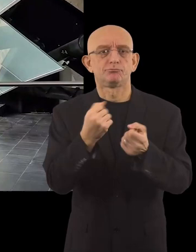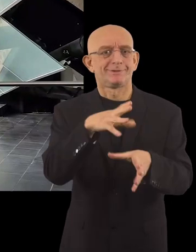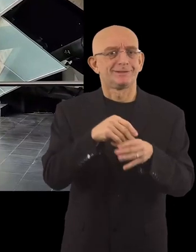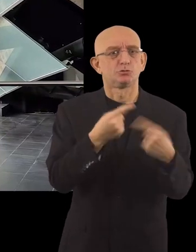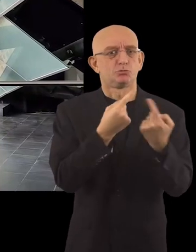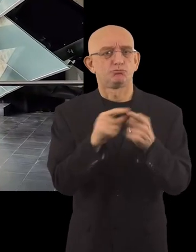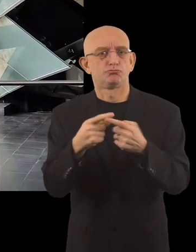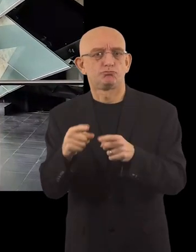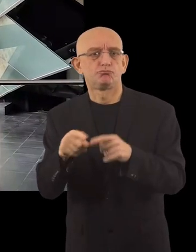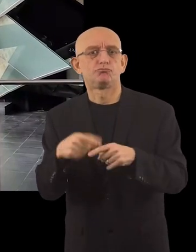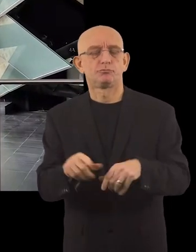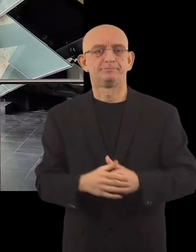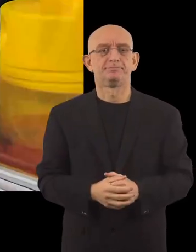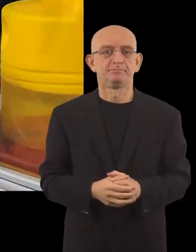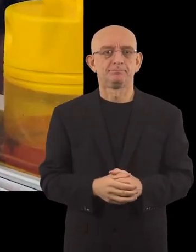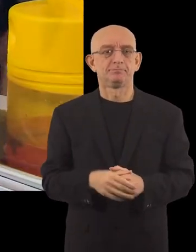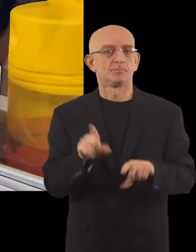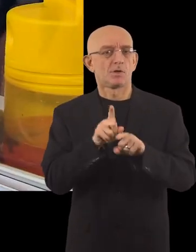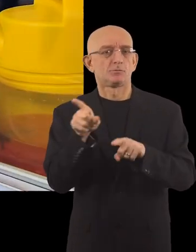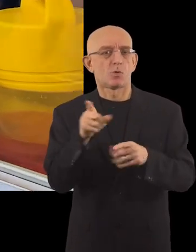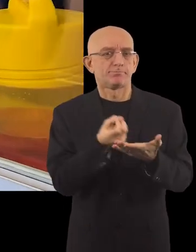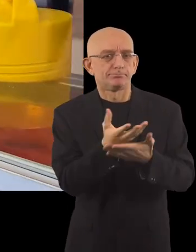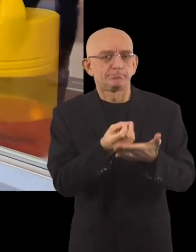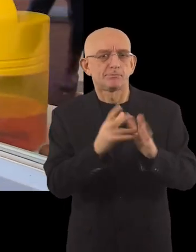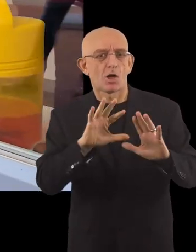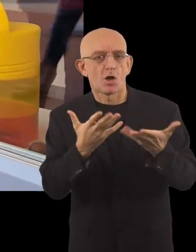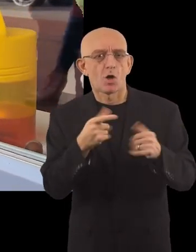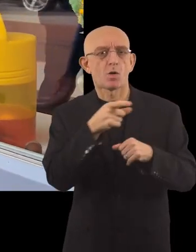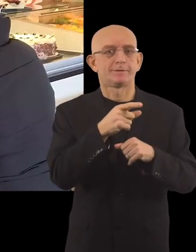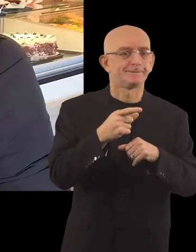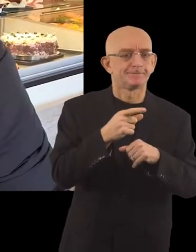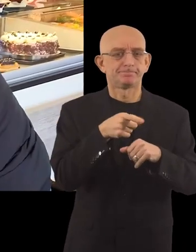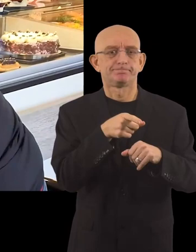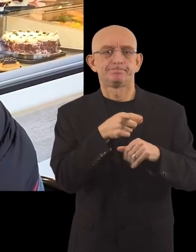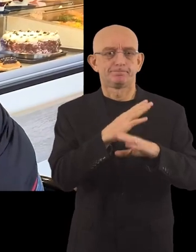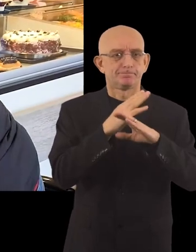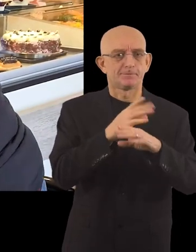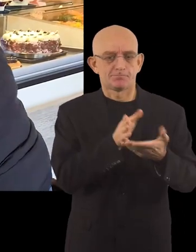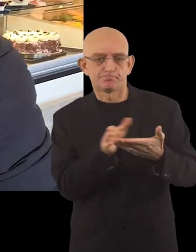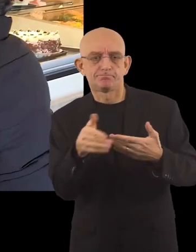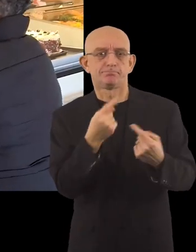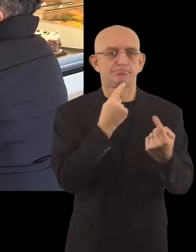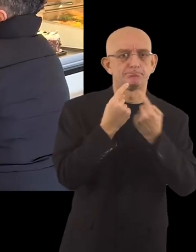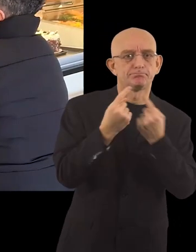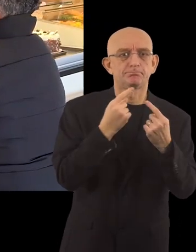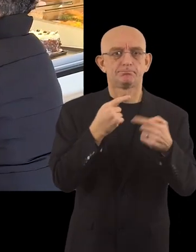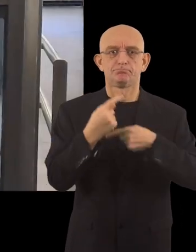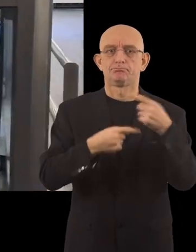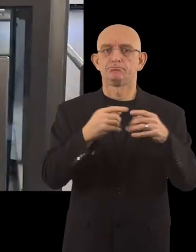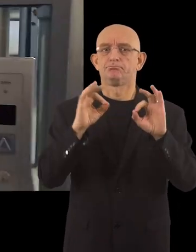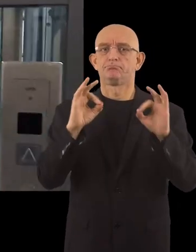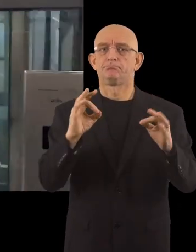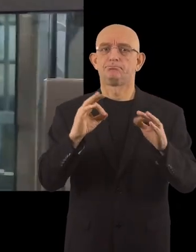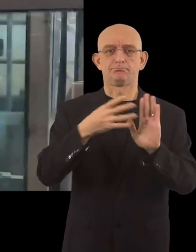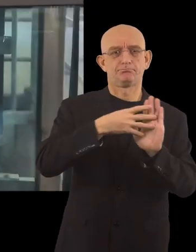inclusion. He also advises on how to make buildings barrier-free. For its progress